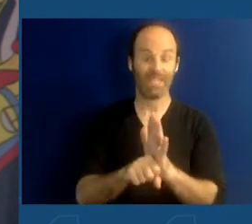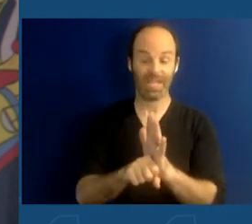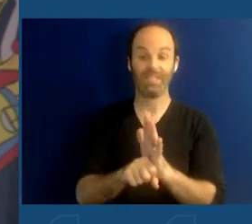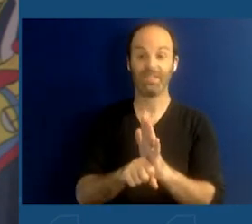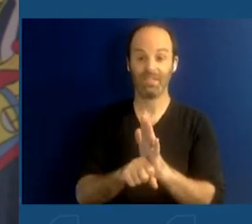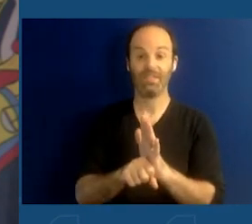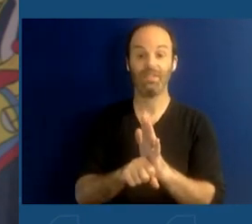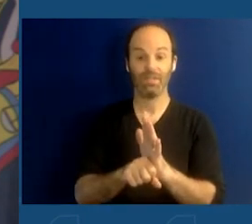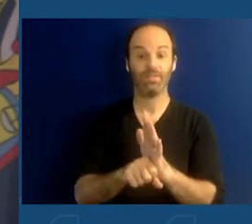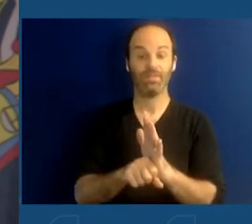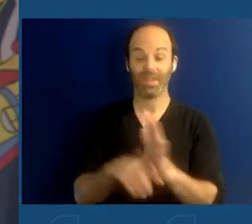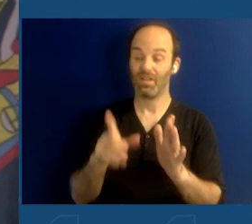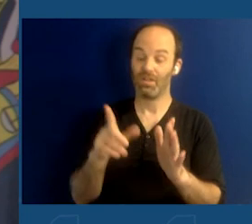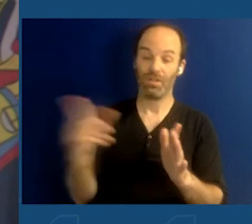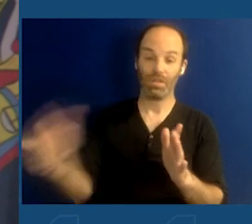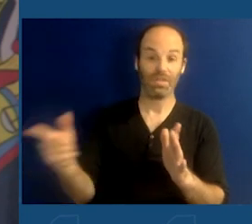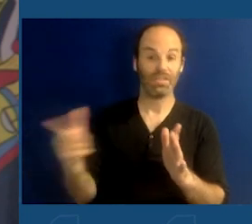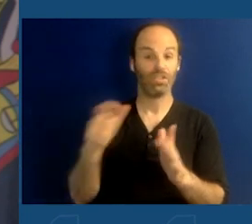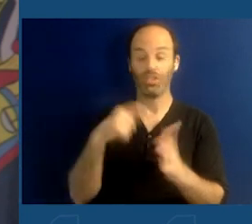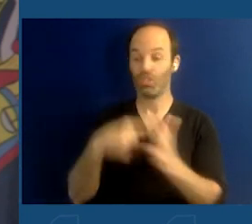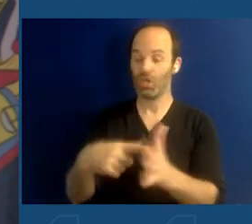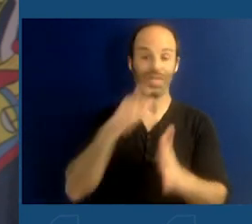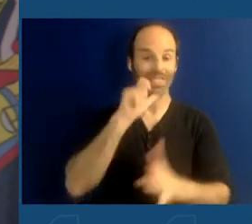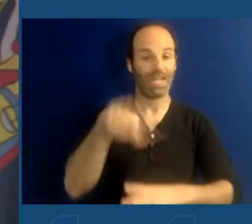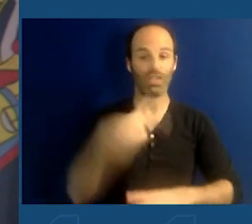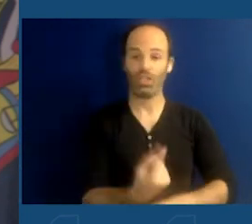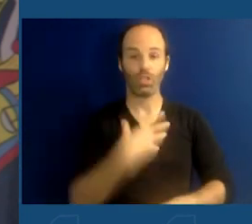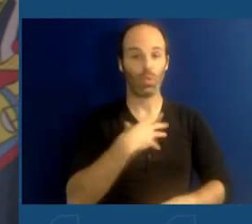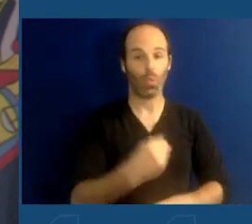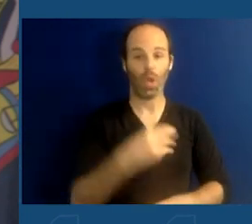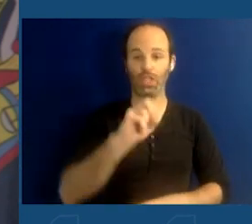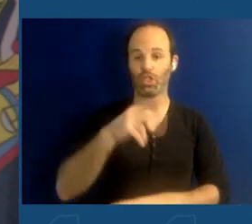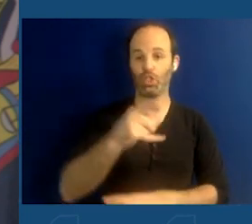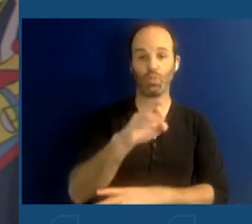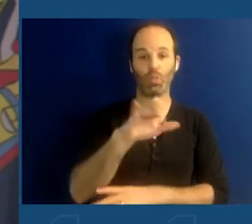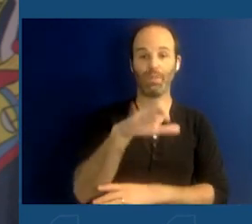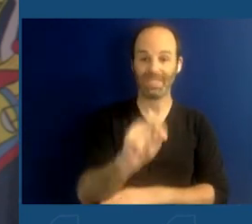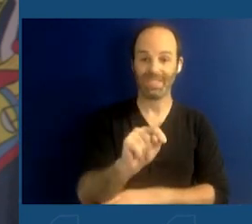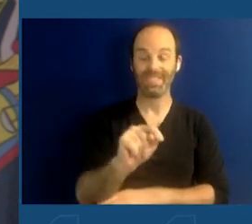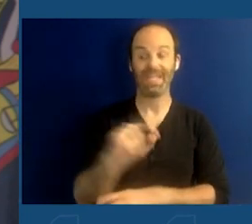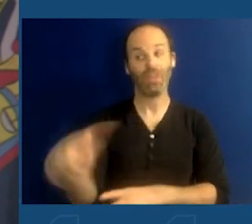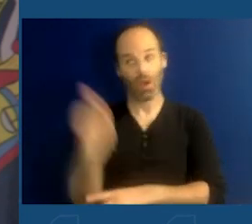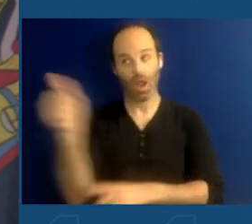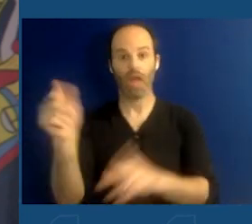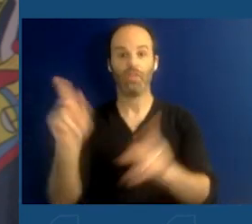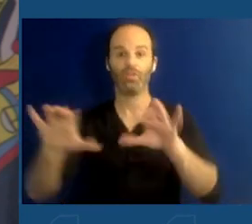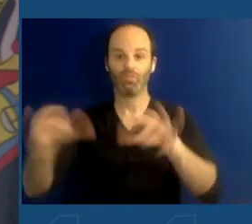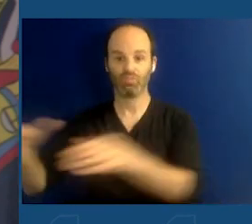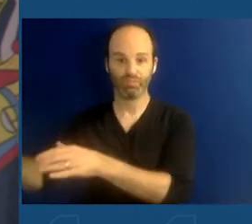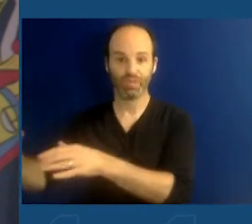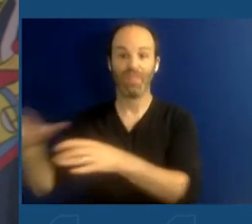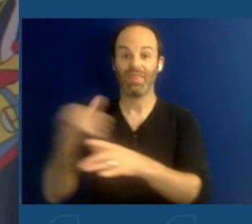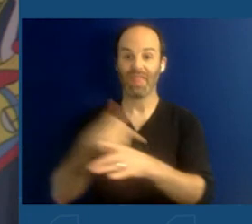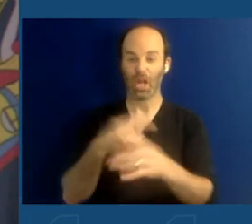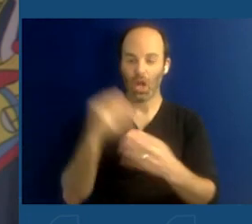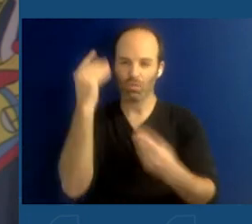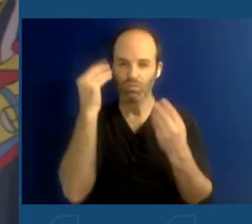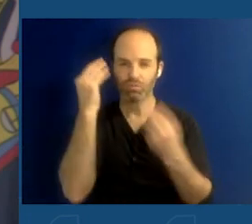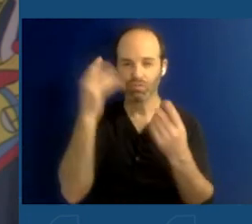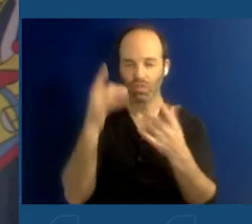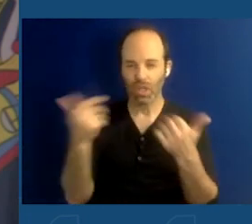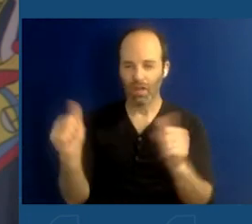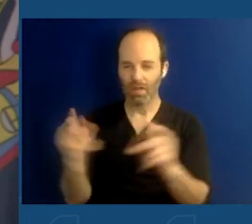the white supremacist front, but other areas where these threats are percolating. They're underground today. But when they show up and manifest